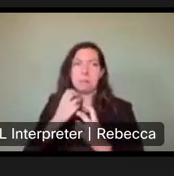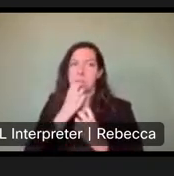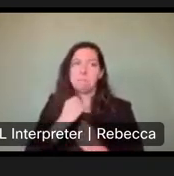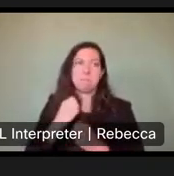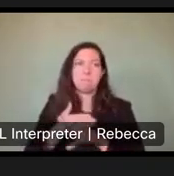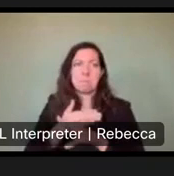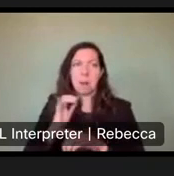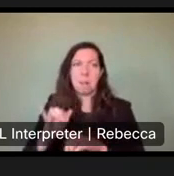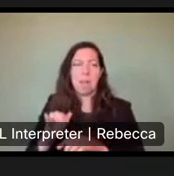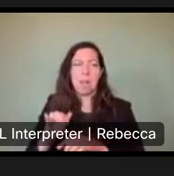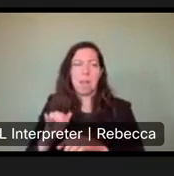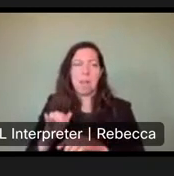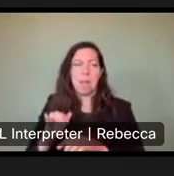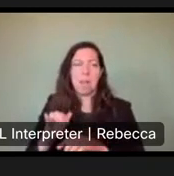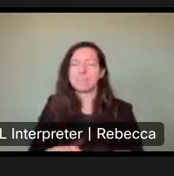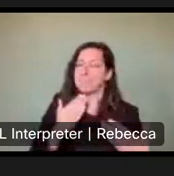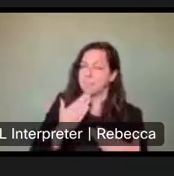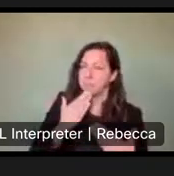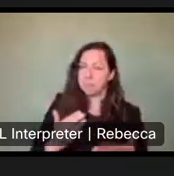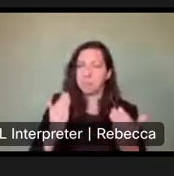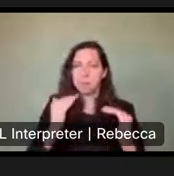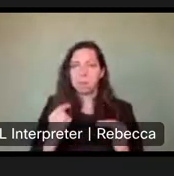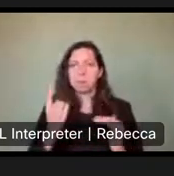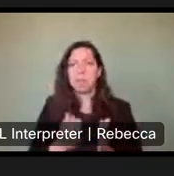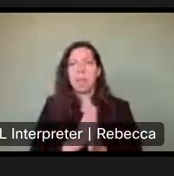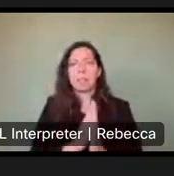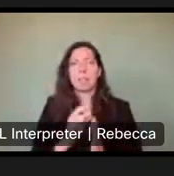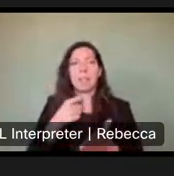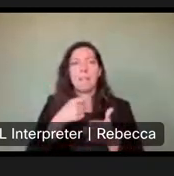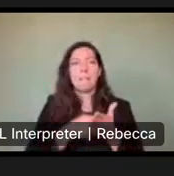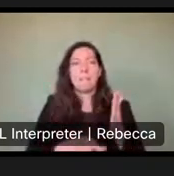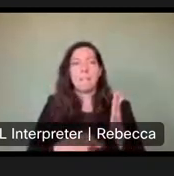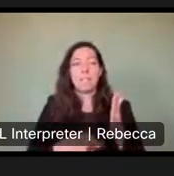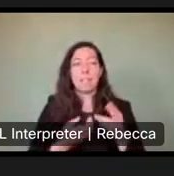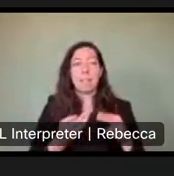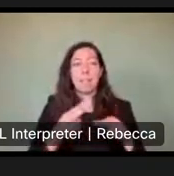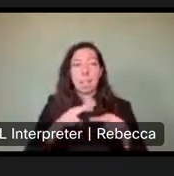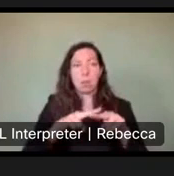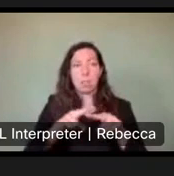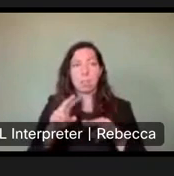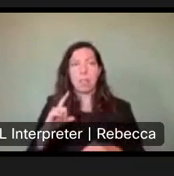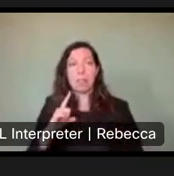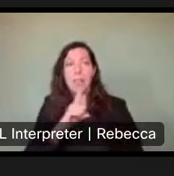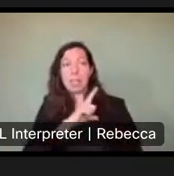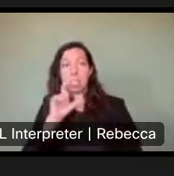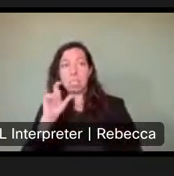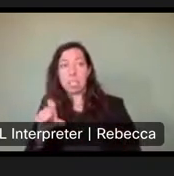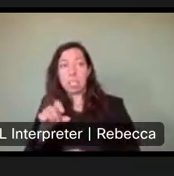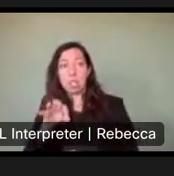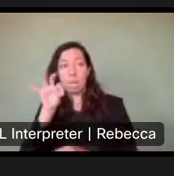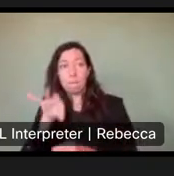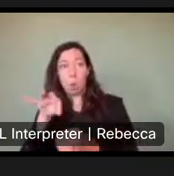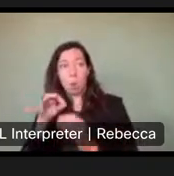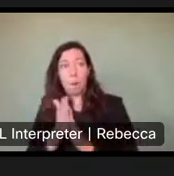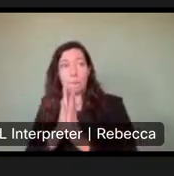Compu Jan says, will any fee increases be voted on by the legislature and signed into law by the governor? Or are